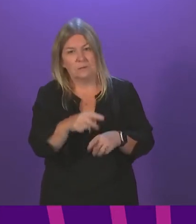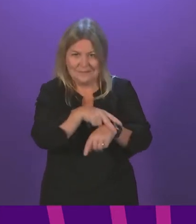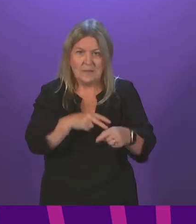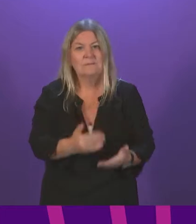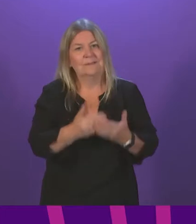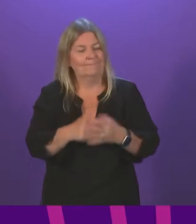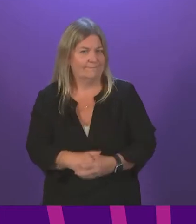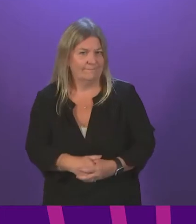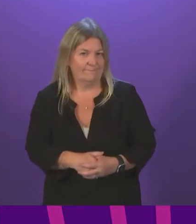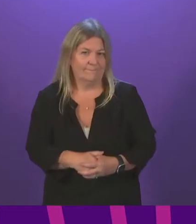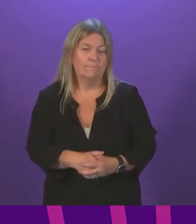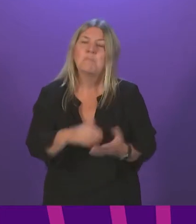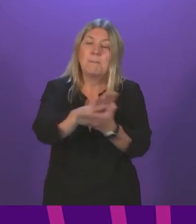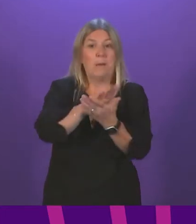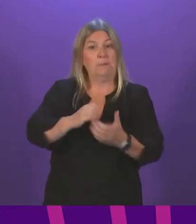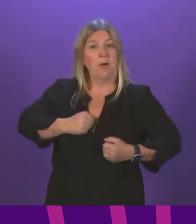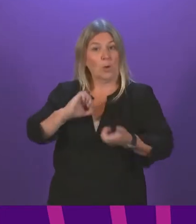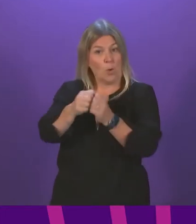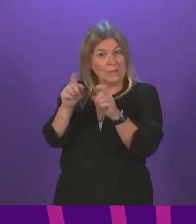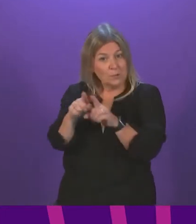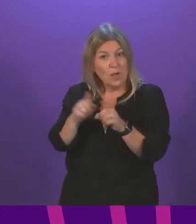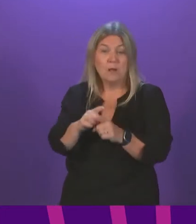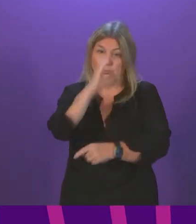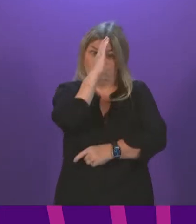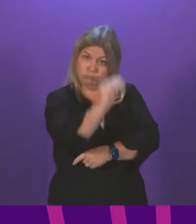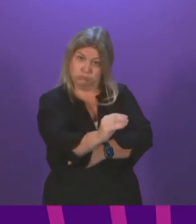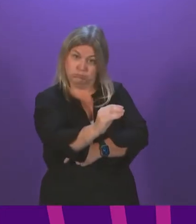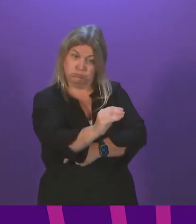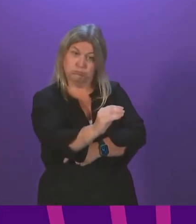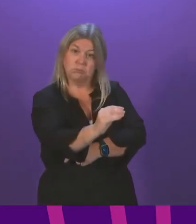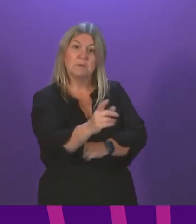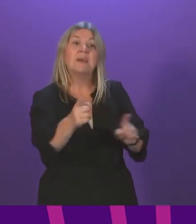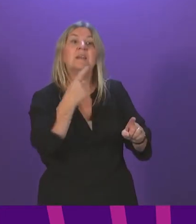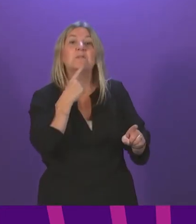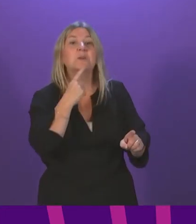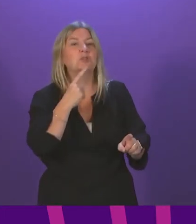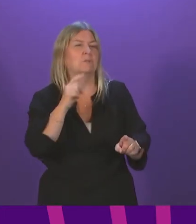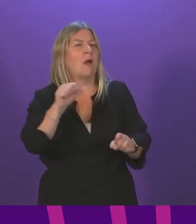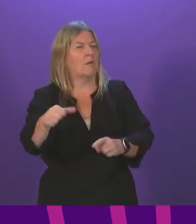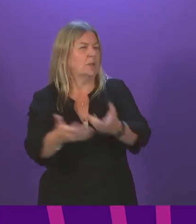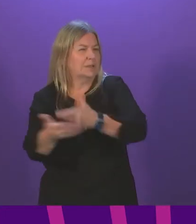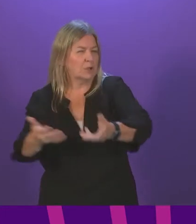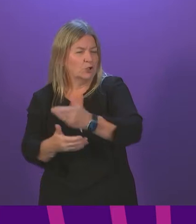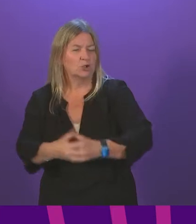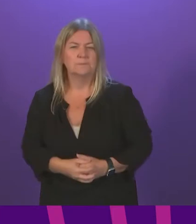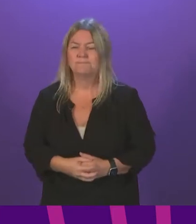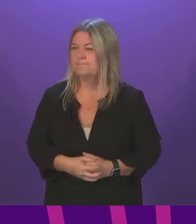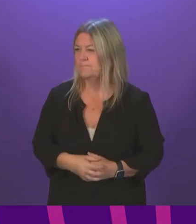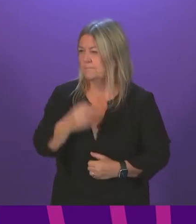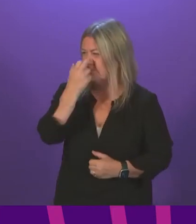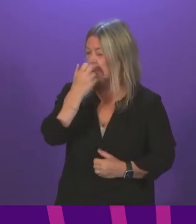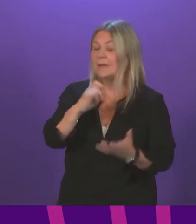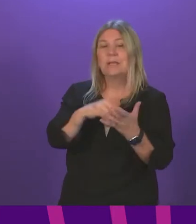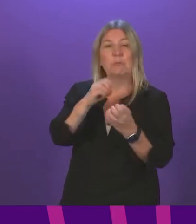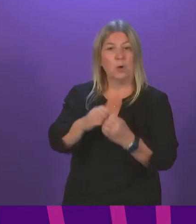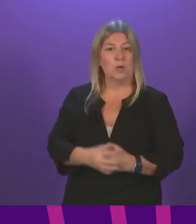Minister for Business, Trade, Tourism and Enterprise, to update the member once he's had those discussions. Sarah Boyack It's